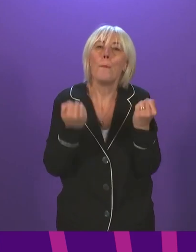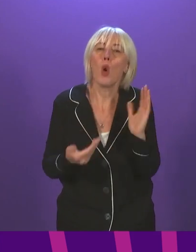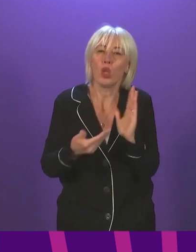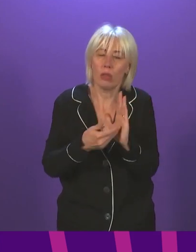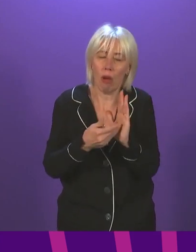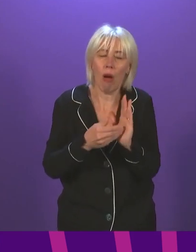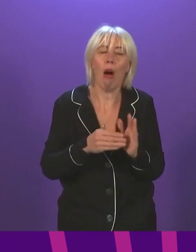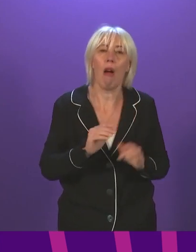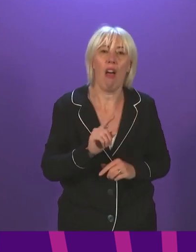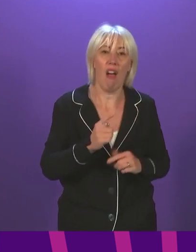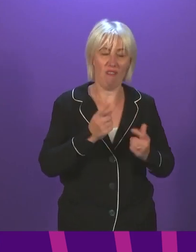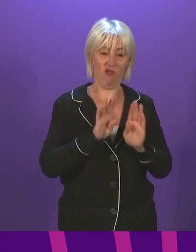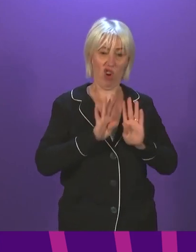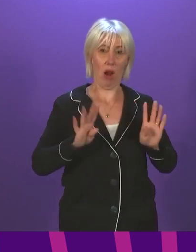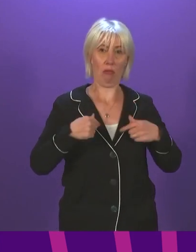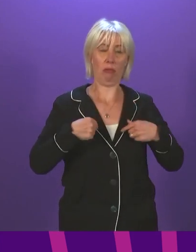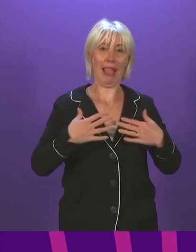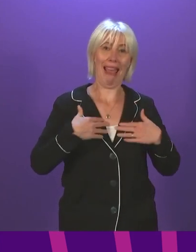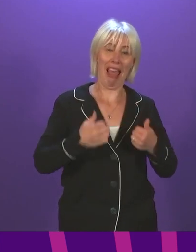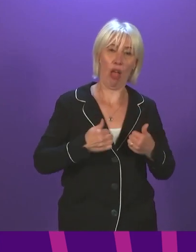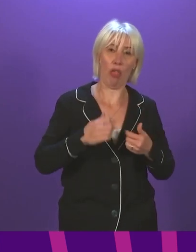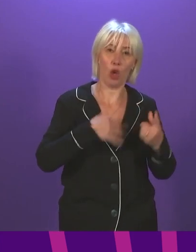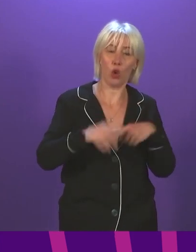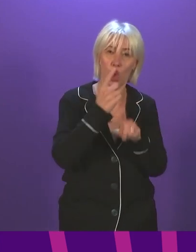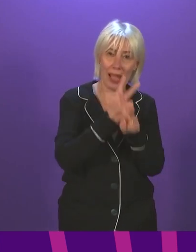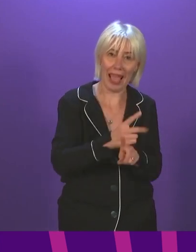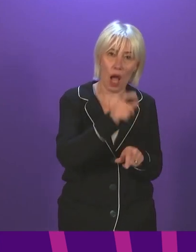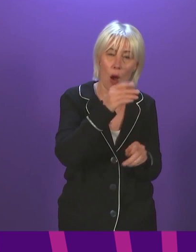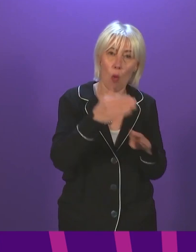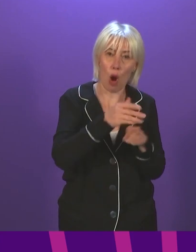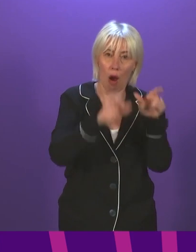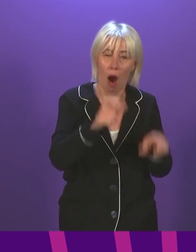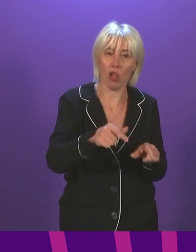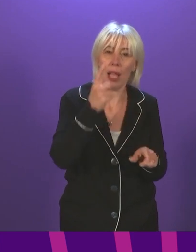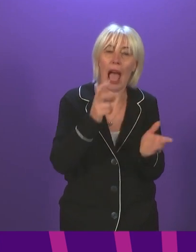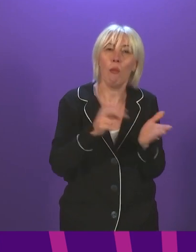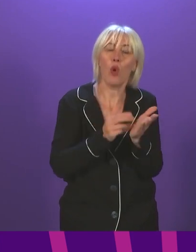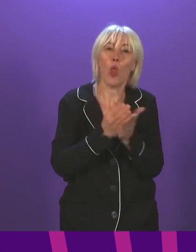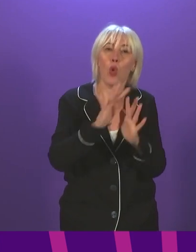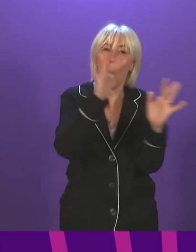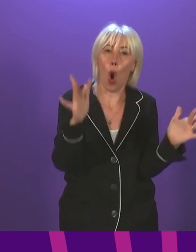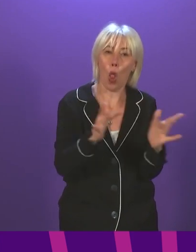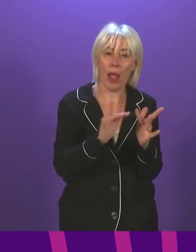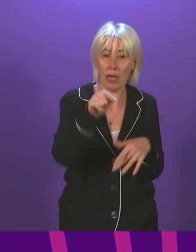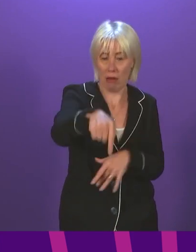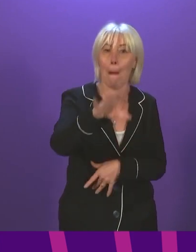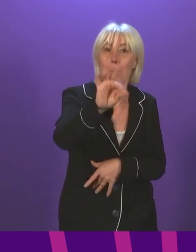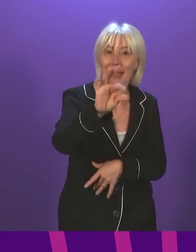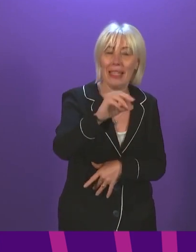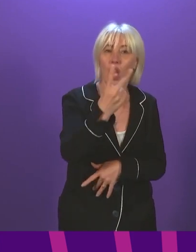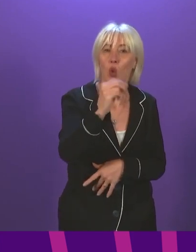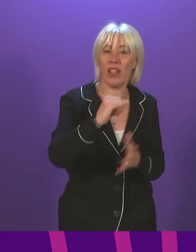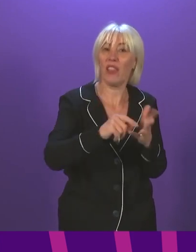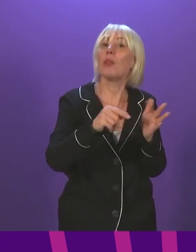Frontline health and social care workers will be able to book their booster appointment online through NHS Inform from Monday 20